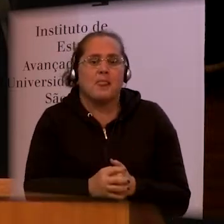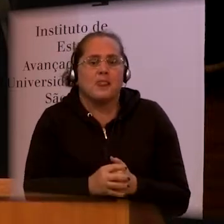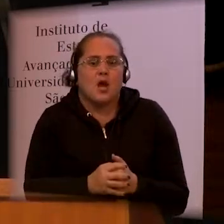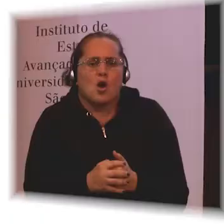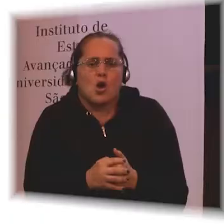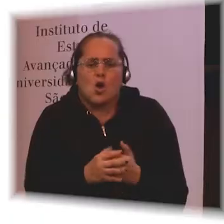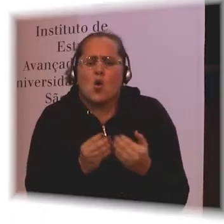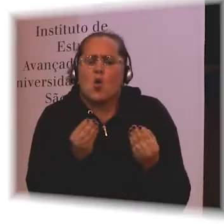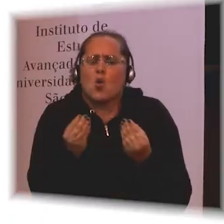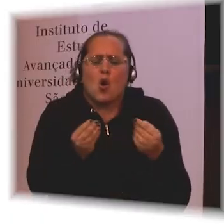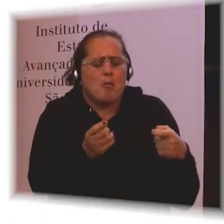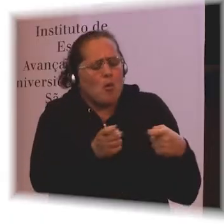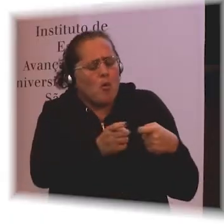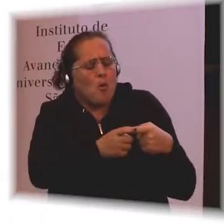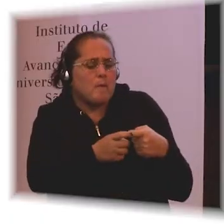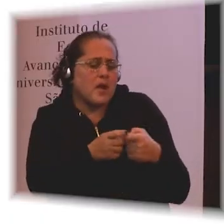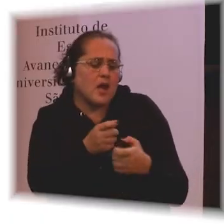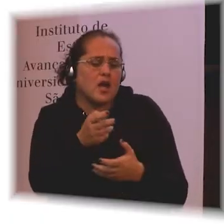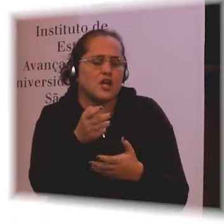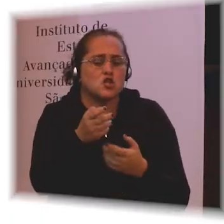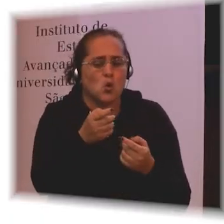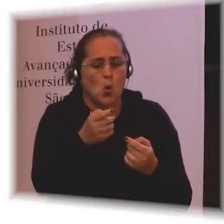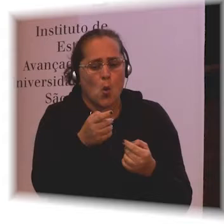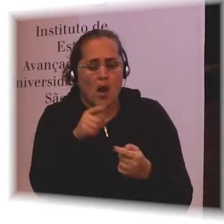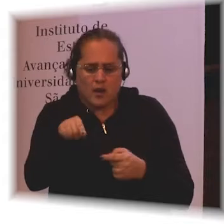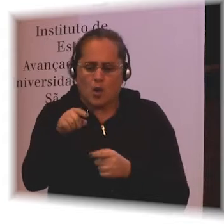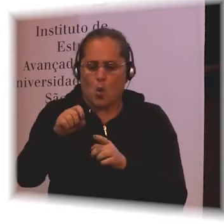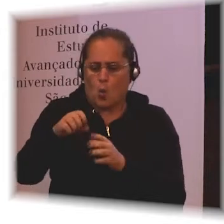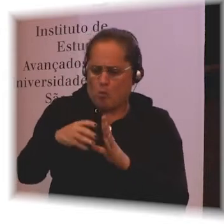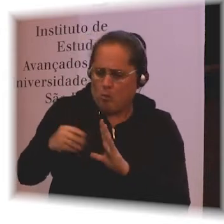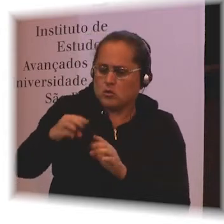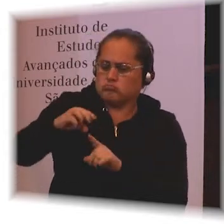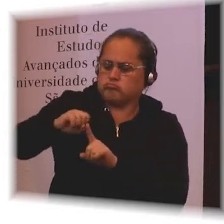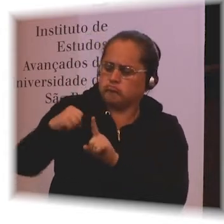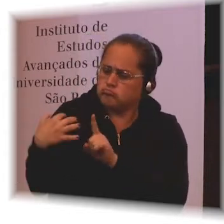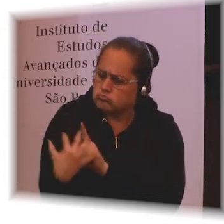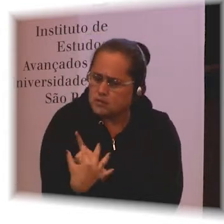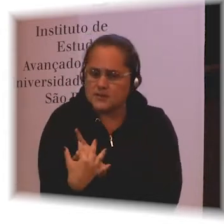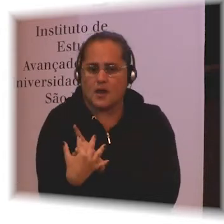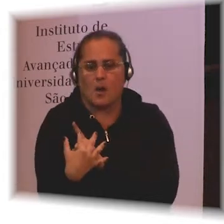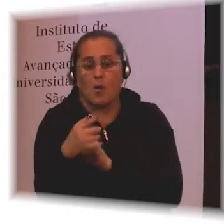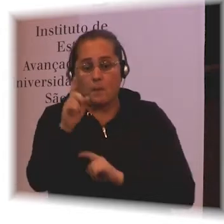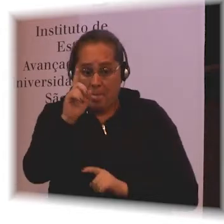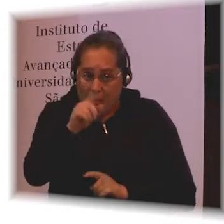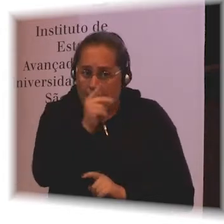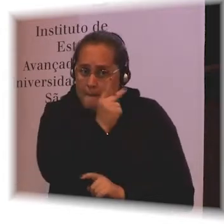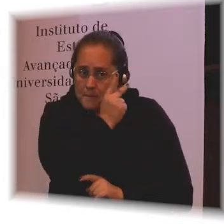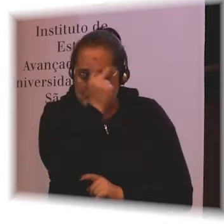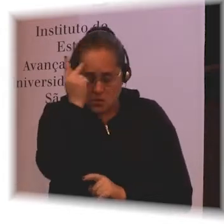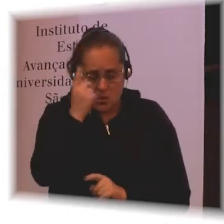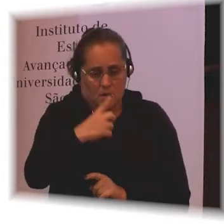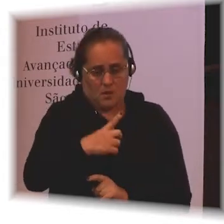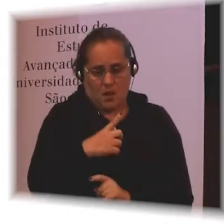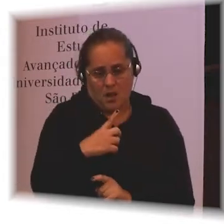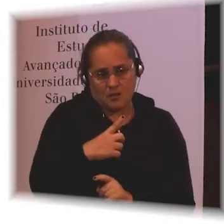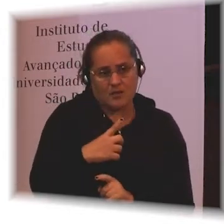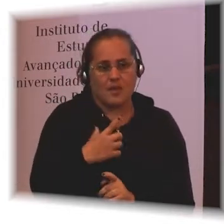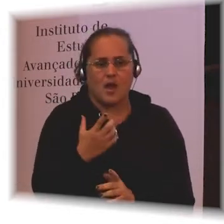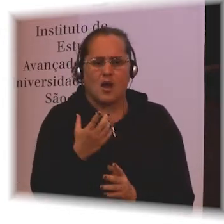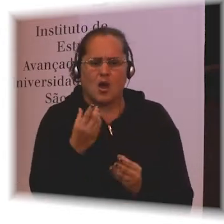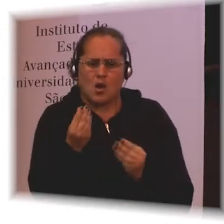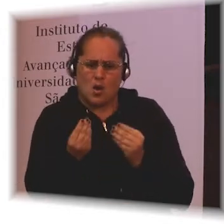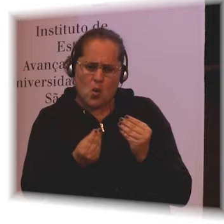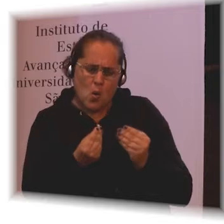would be this person has a vision of 660, the impairment. And the social model